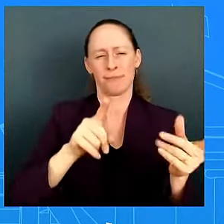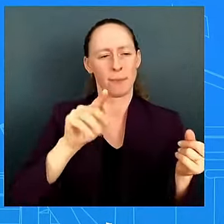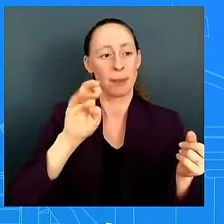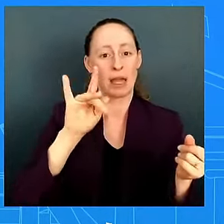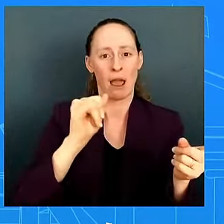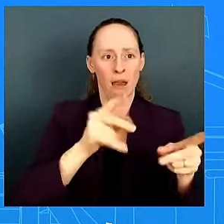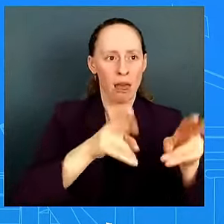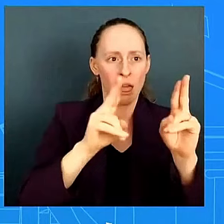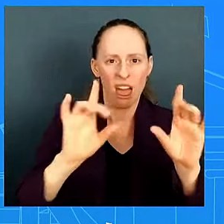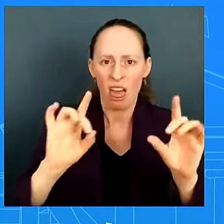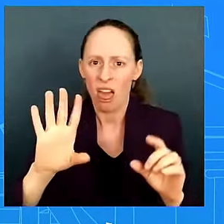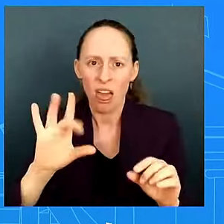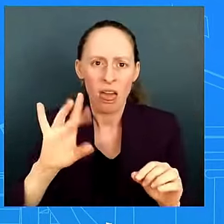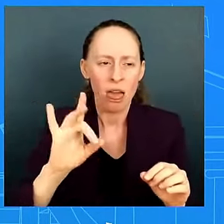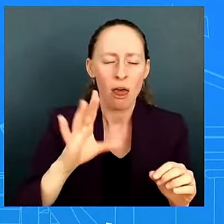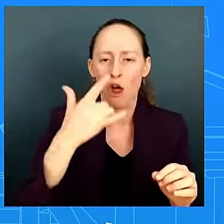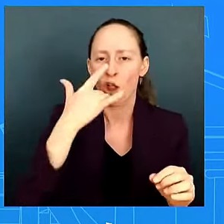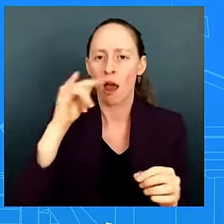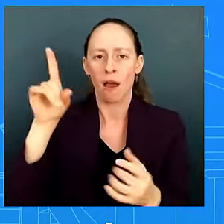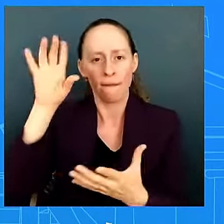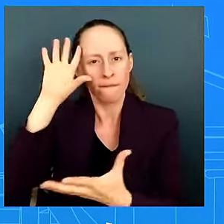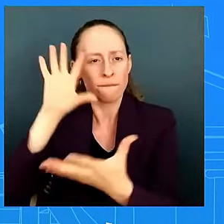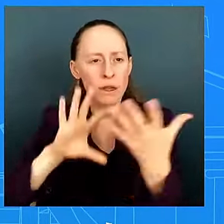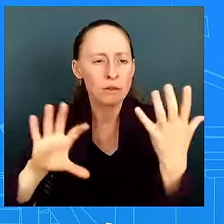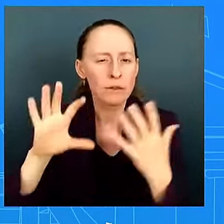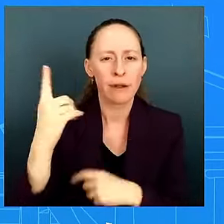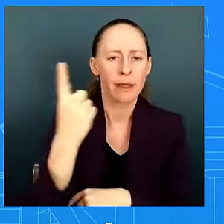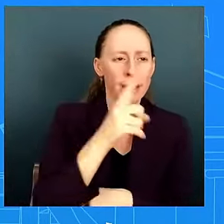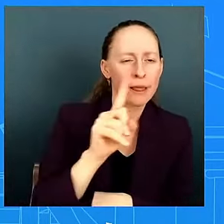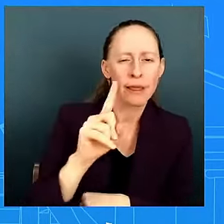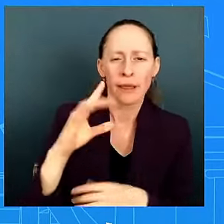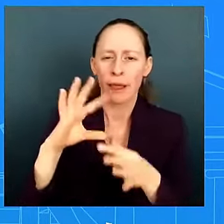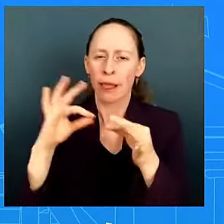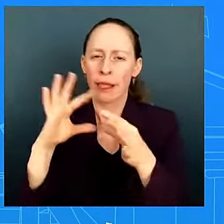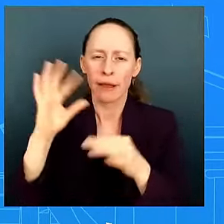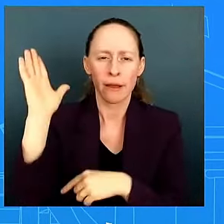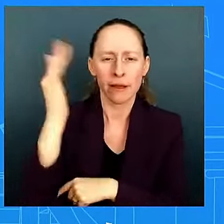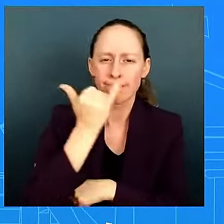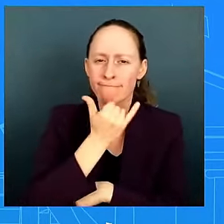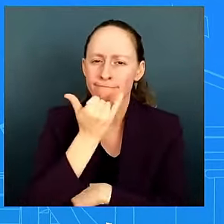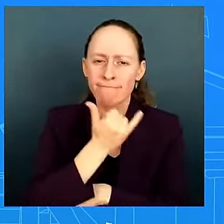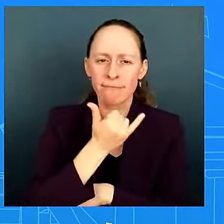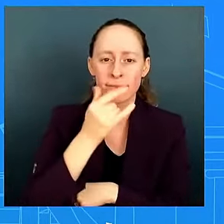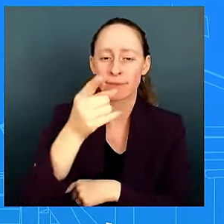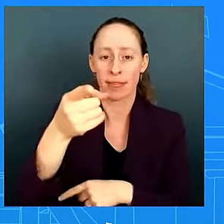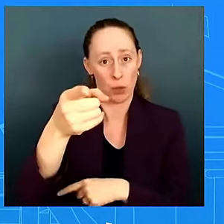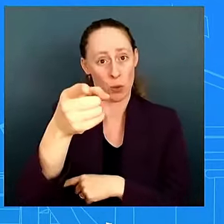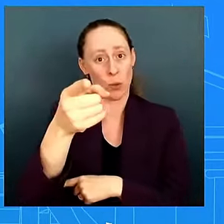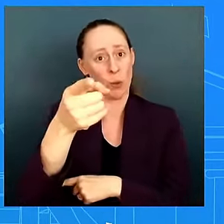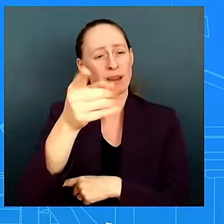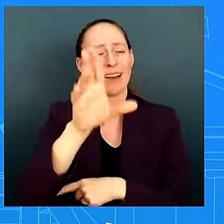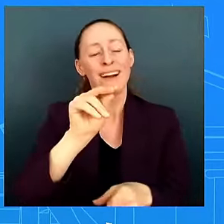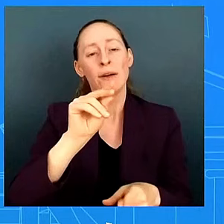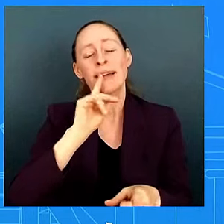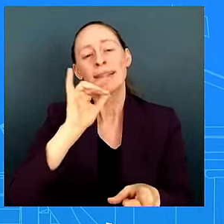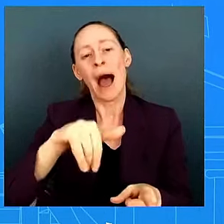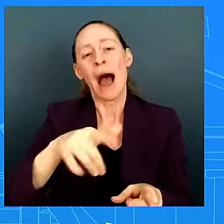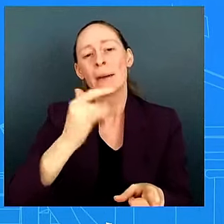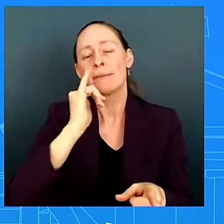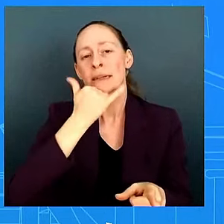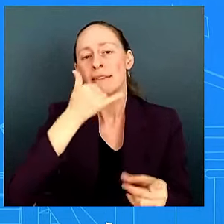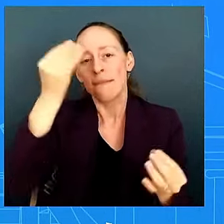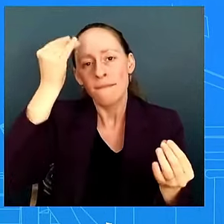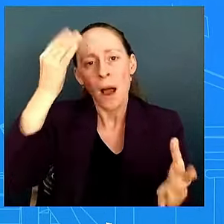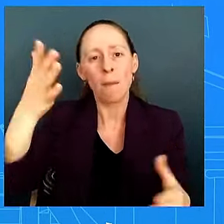it uh cheap fakes misinformation disinformation in one case even implied that it was the product of artificial